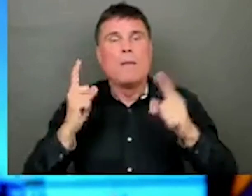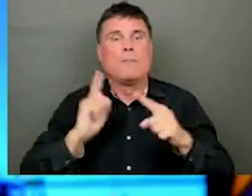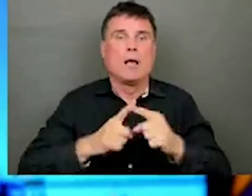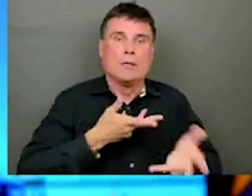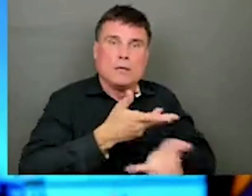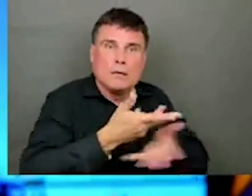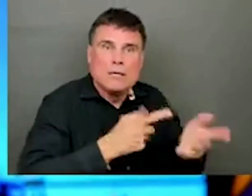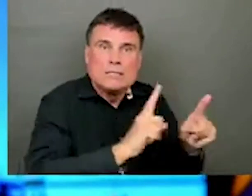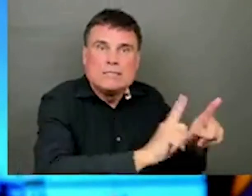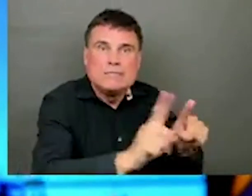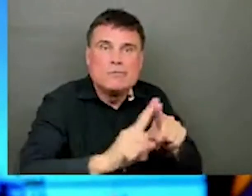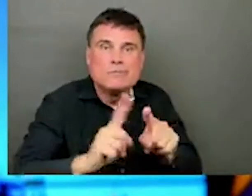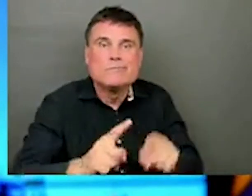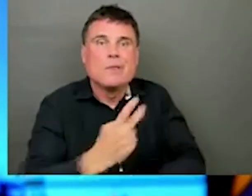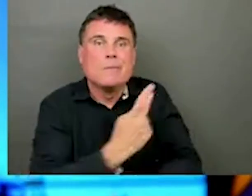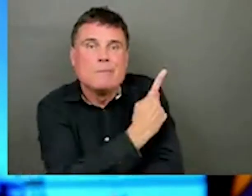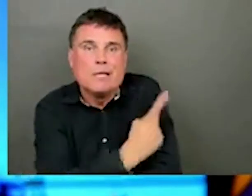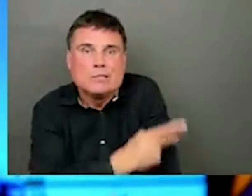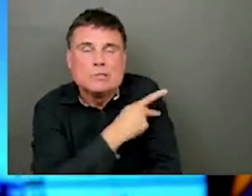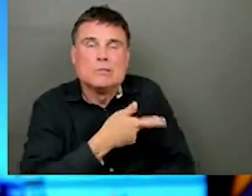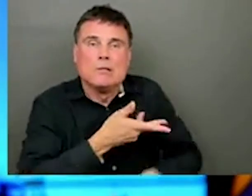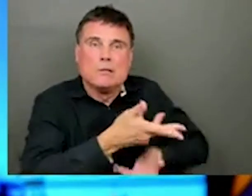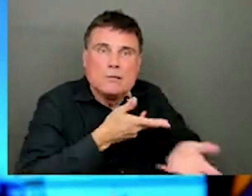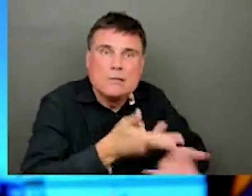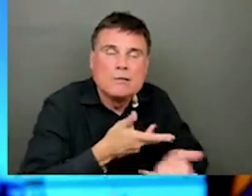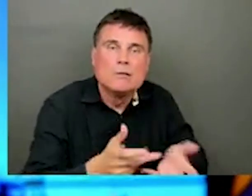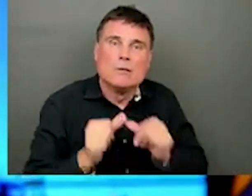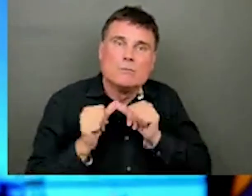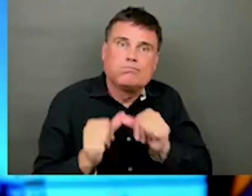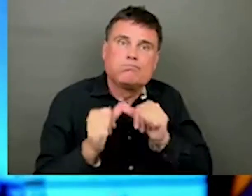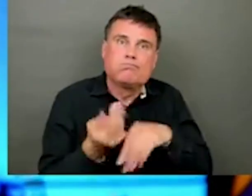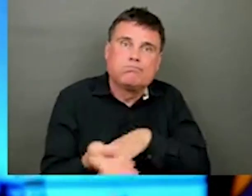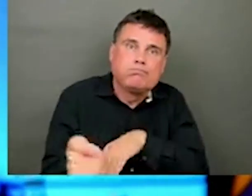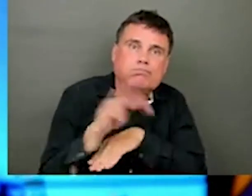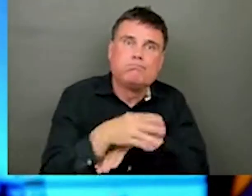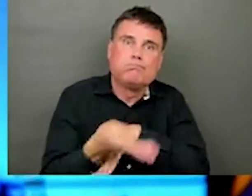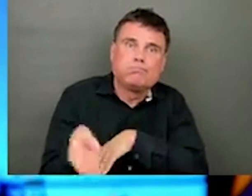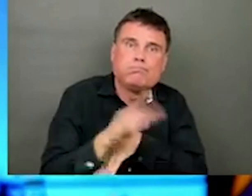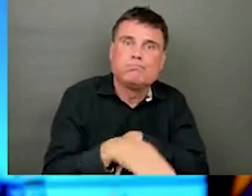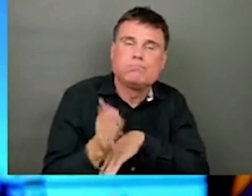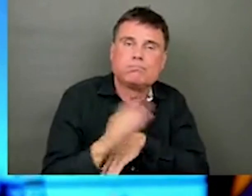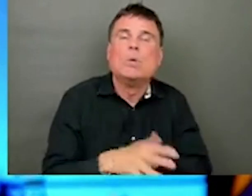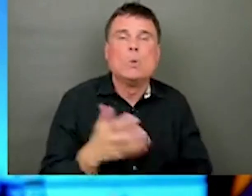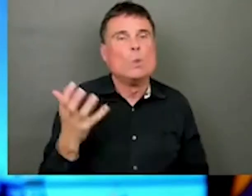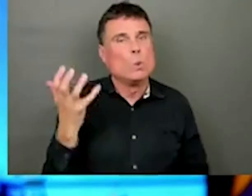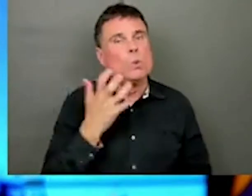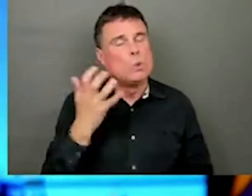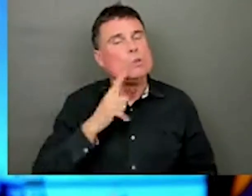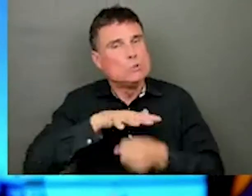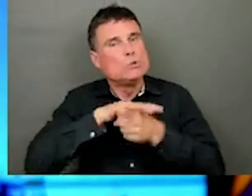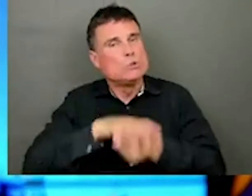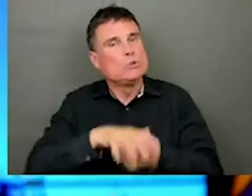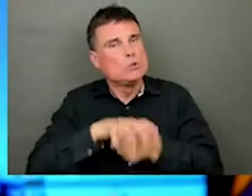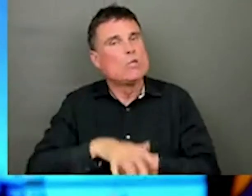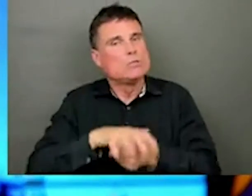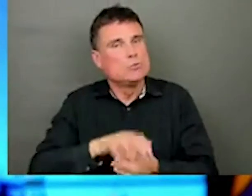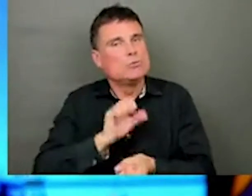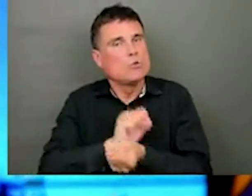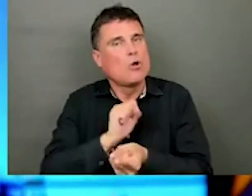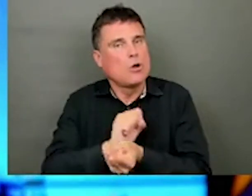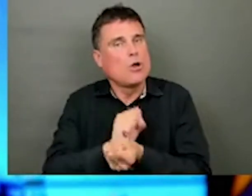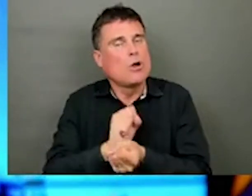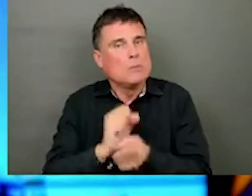community setting, whether it's in a hospital. The pressure that we have had as healthcare workers